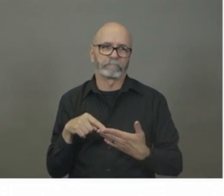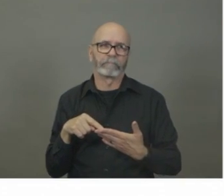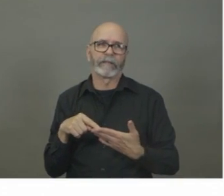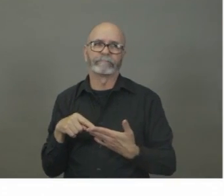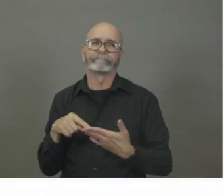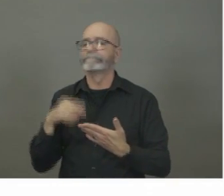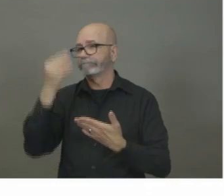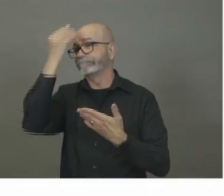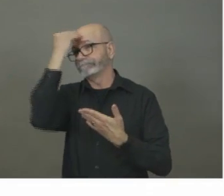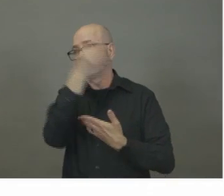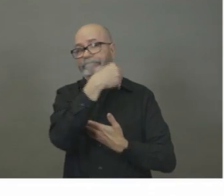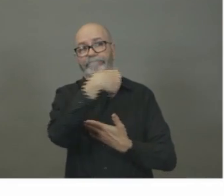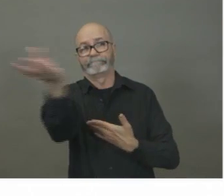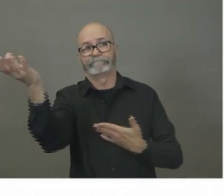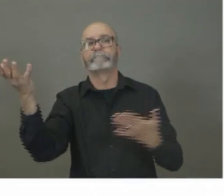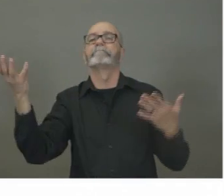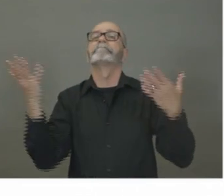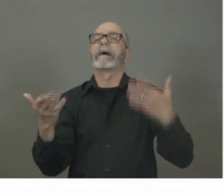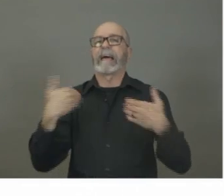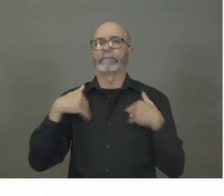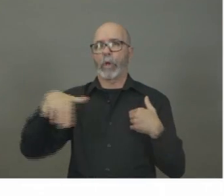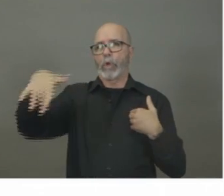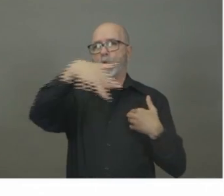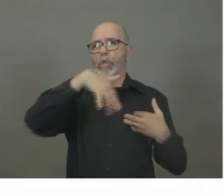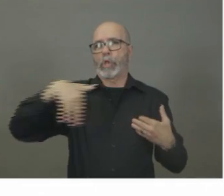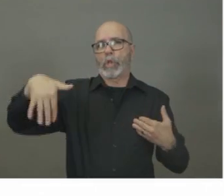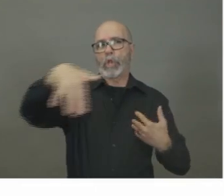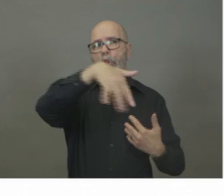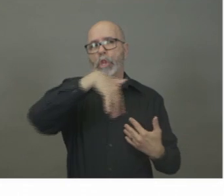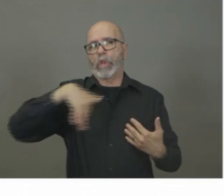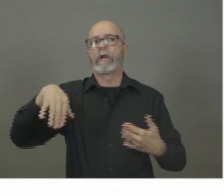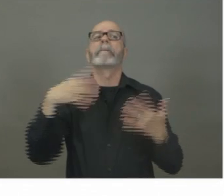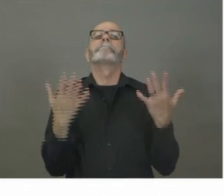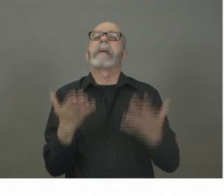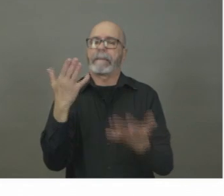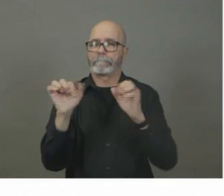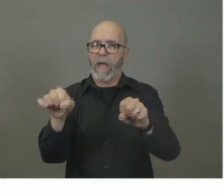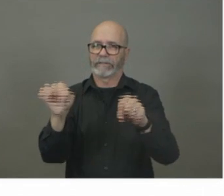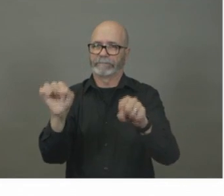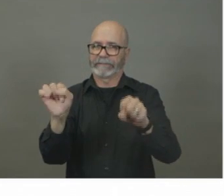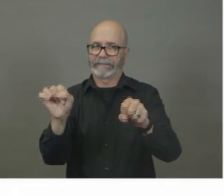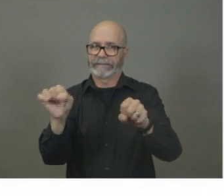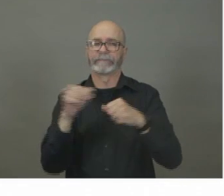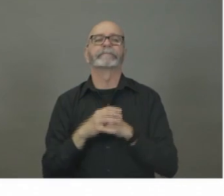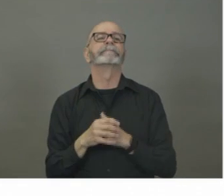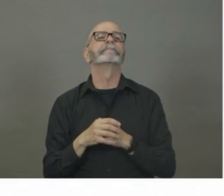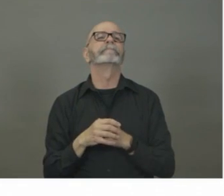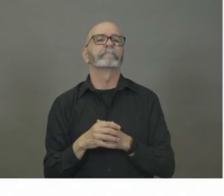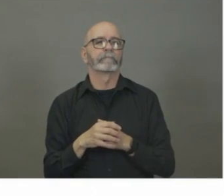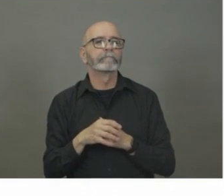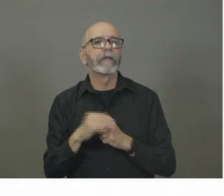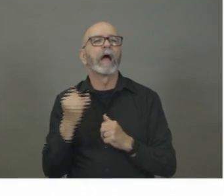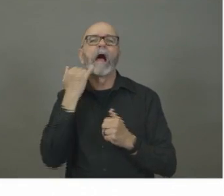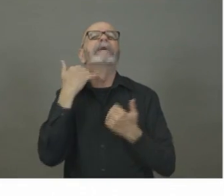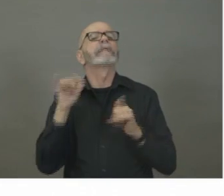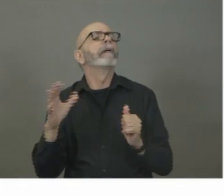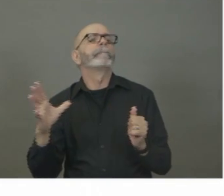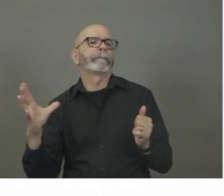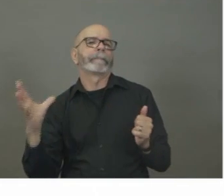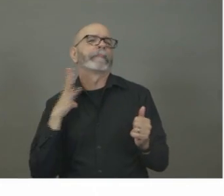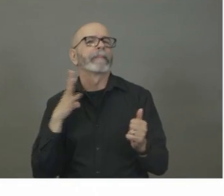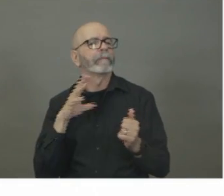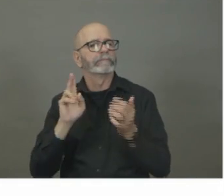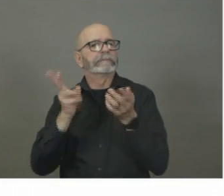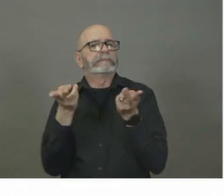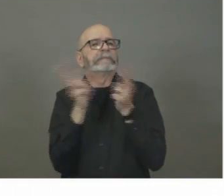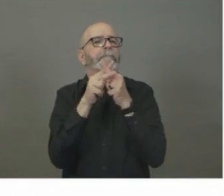we will be confident enough on our results in our lab. And it would still have to be confirmed at the national lab